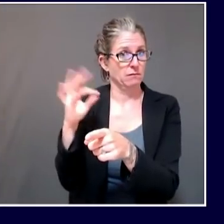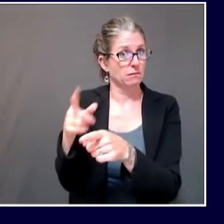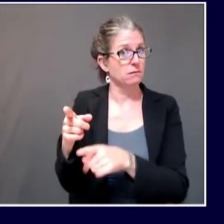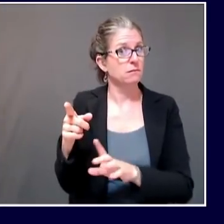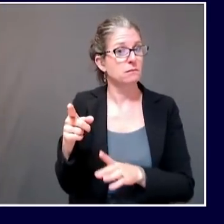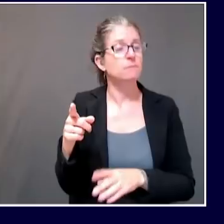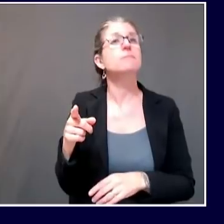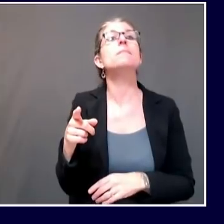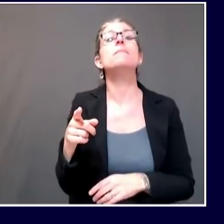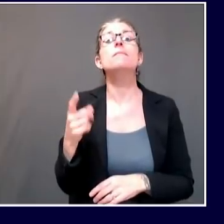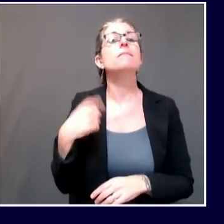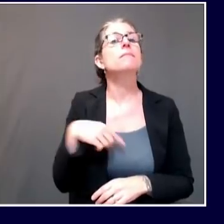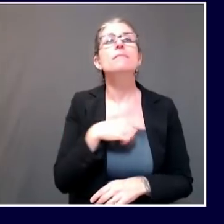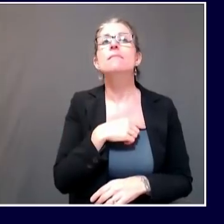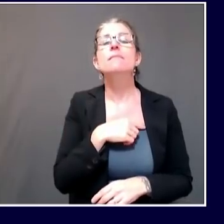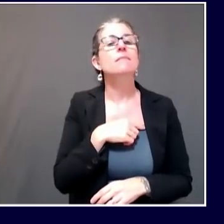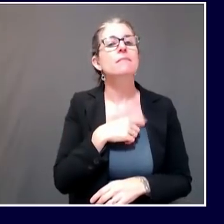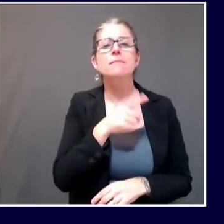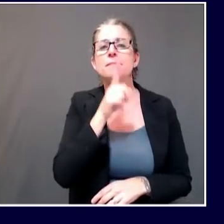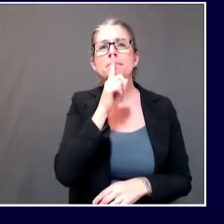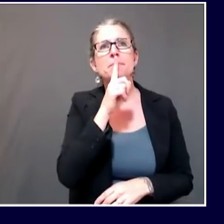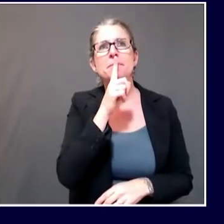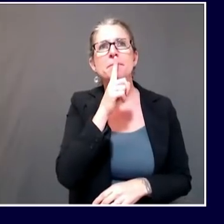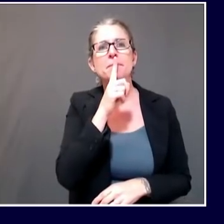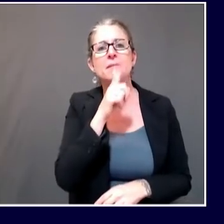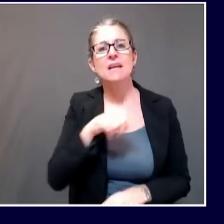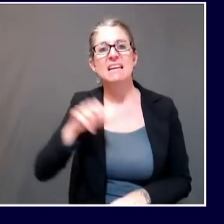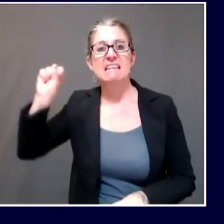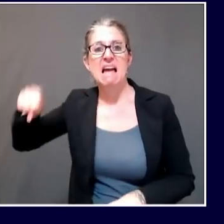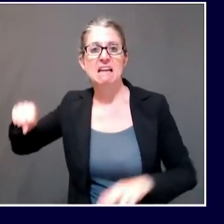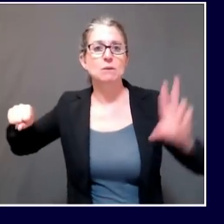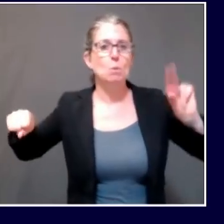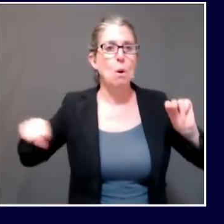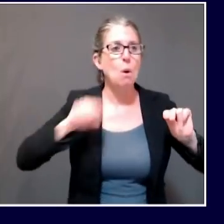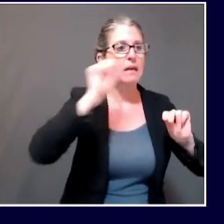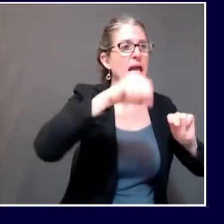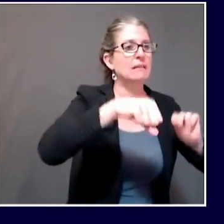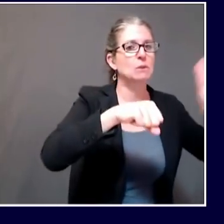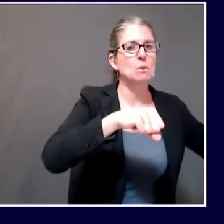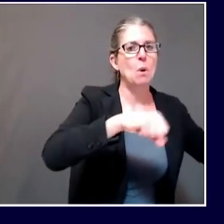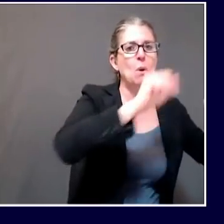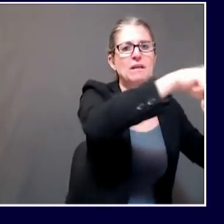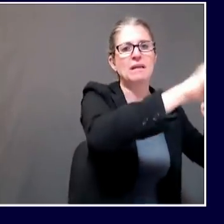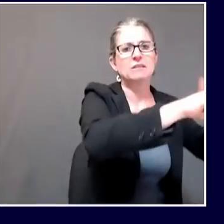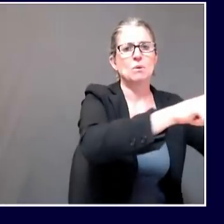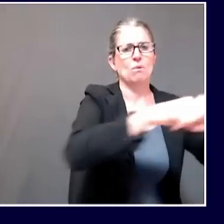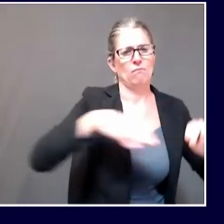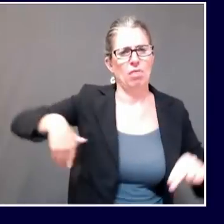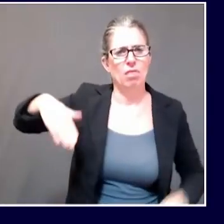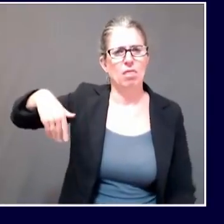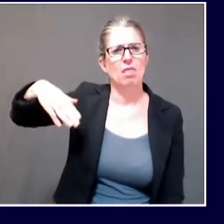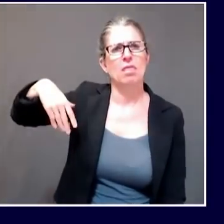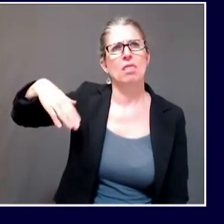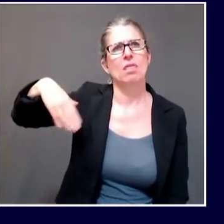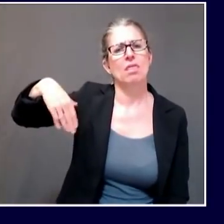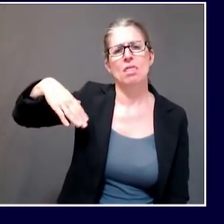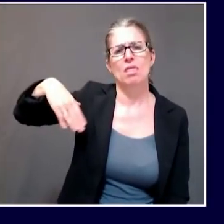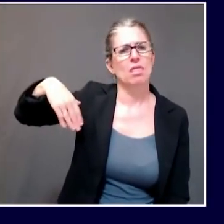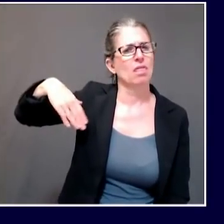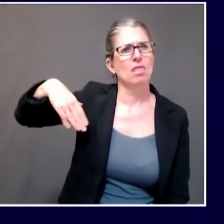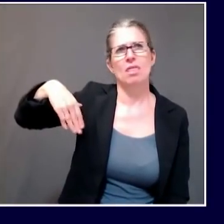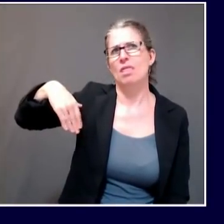or activity Y thumbs up, thumbs down. It's to take the activities that we know are important for school children